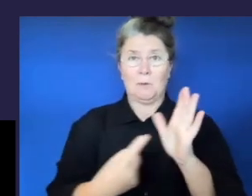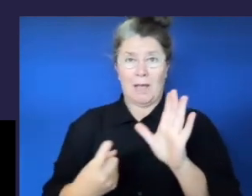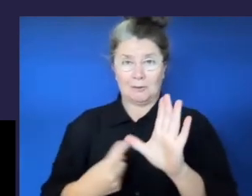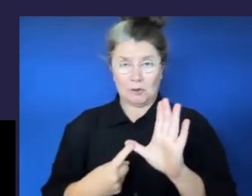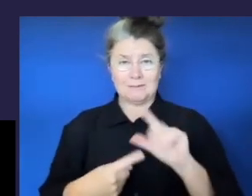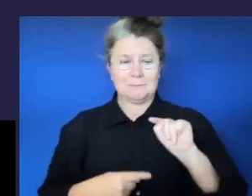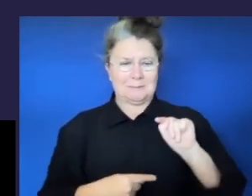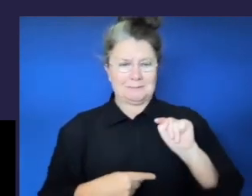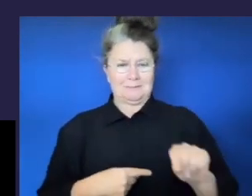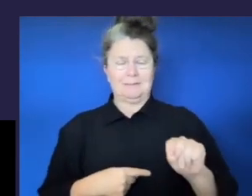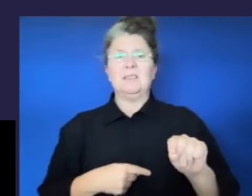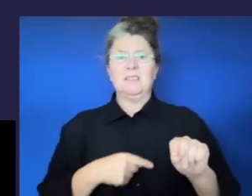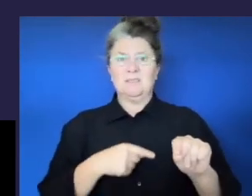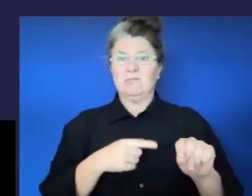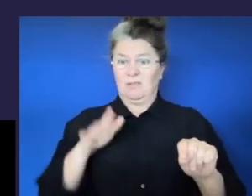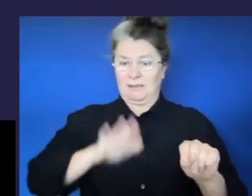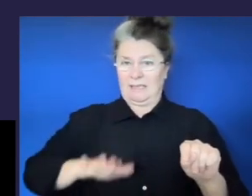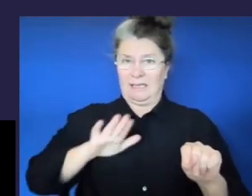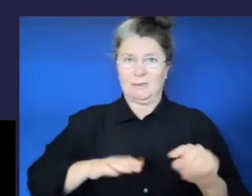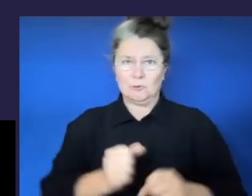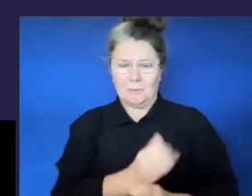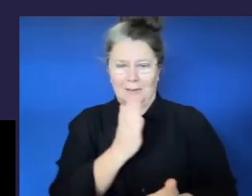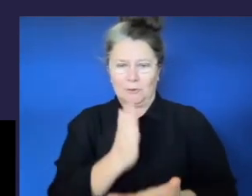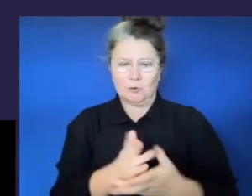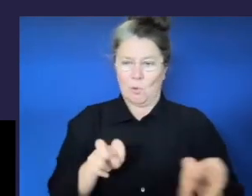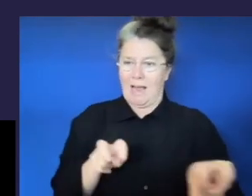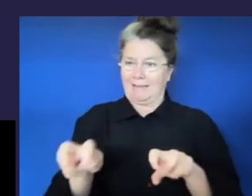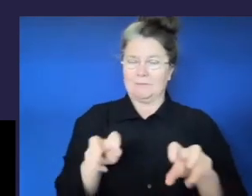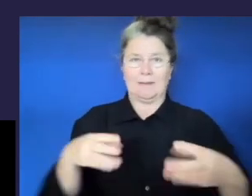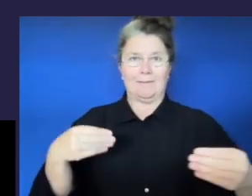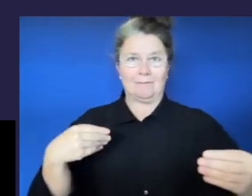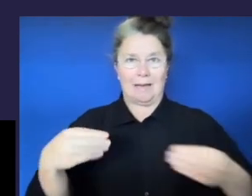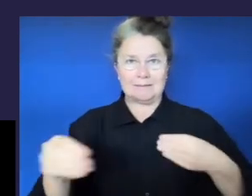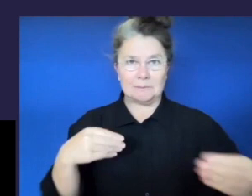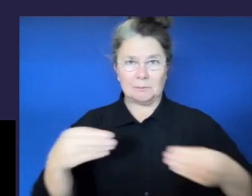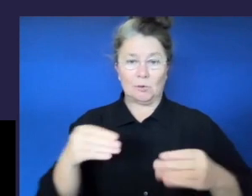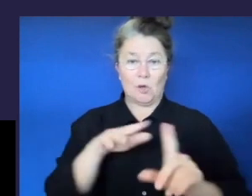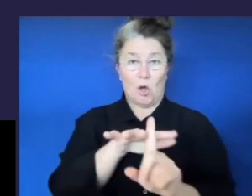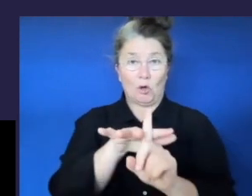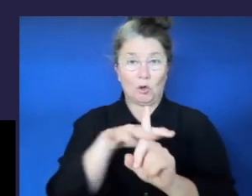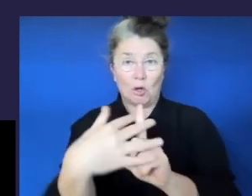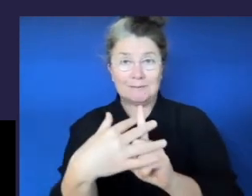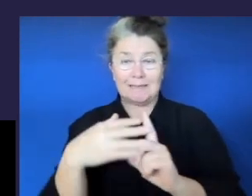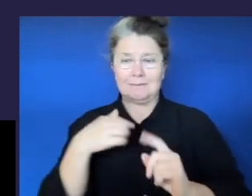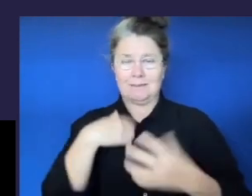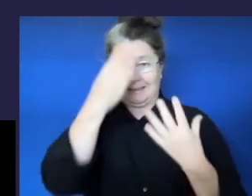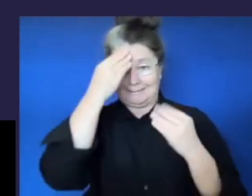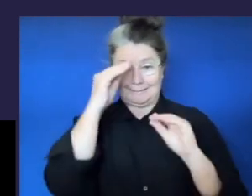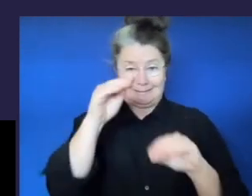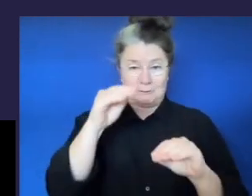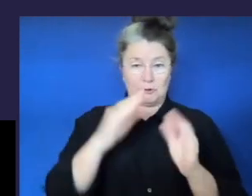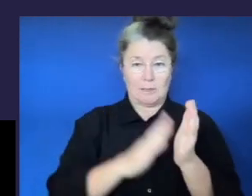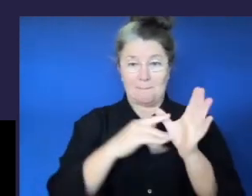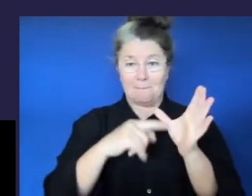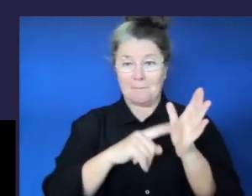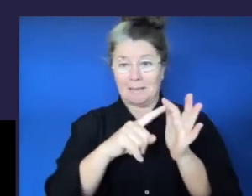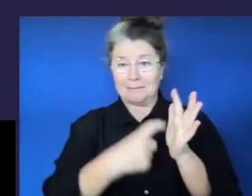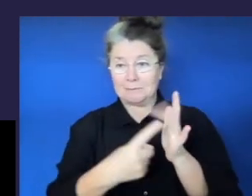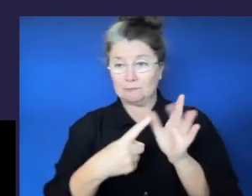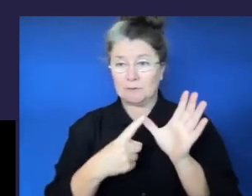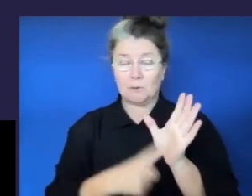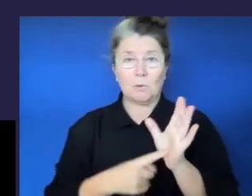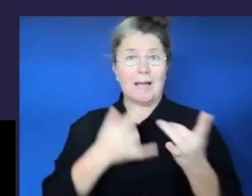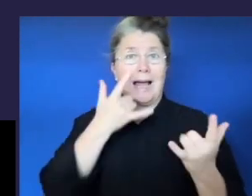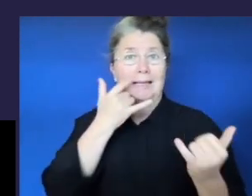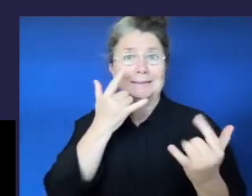are sufficiently flexible, reasonable and that content teaching materials and assessment tasks are accessible by all students and are